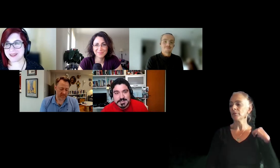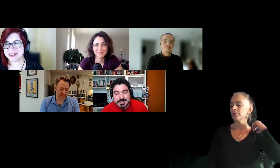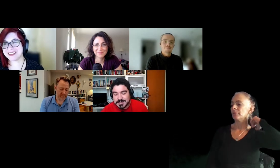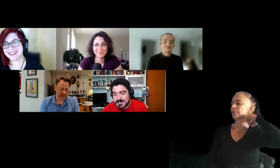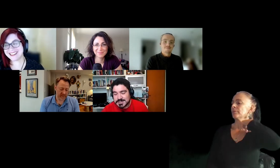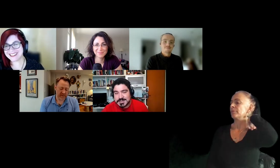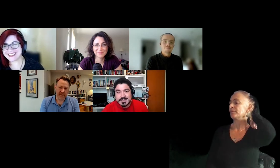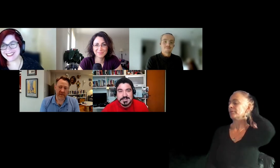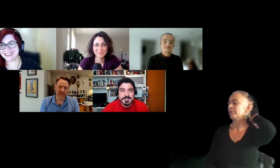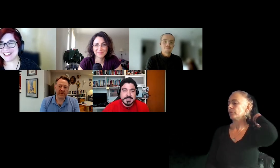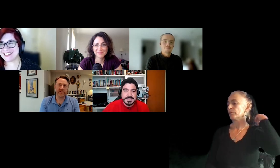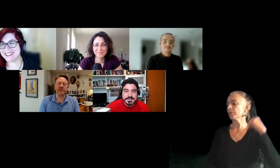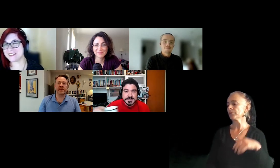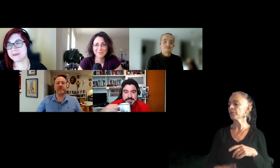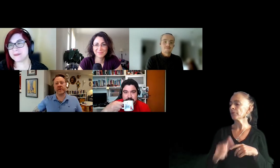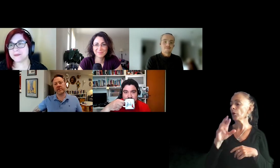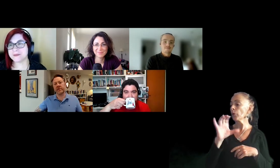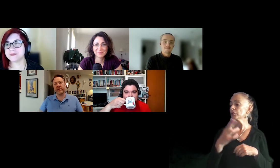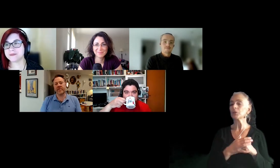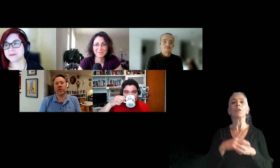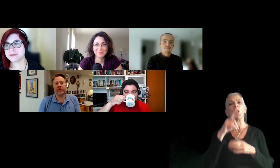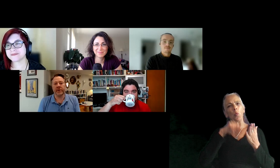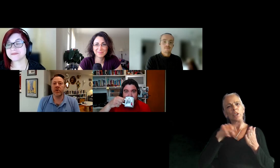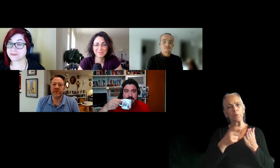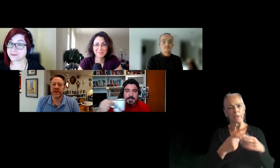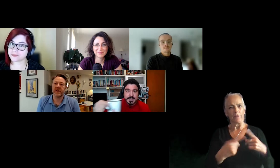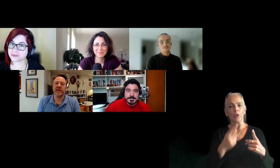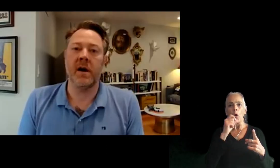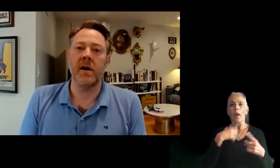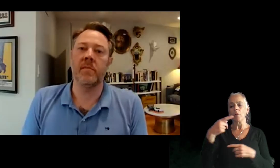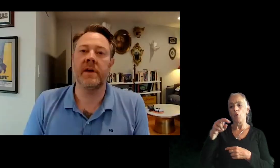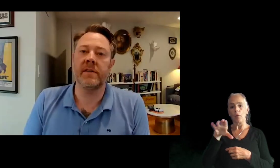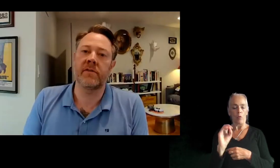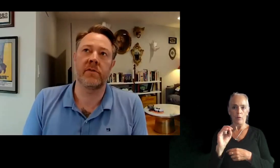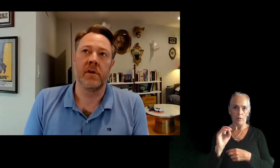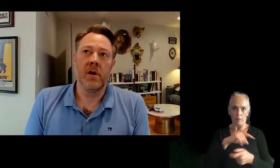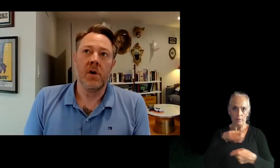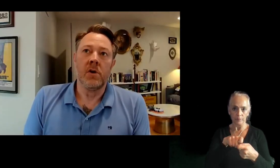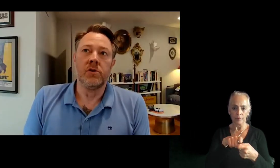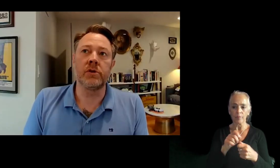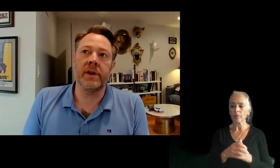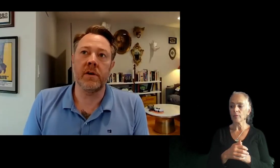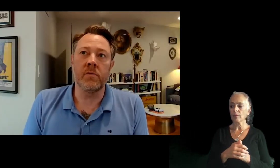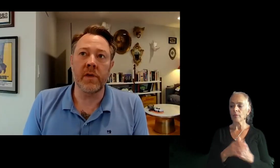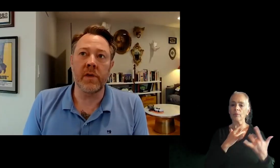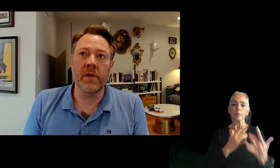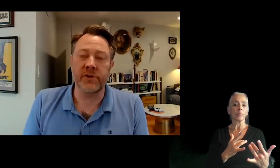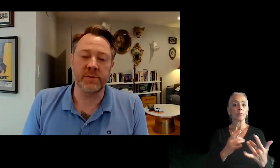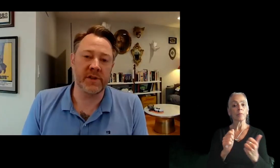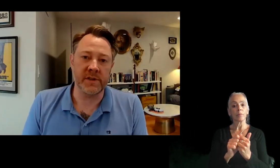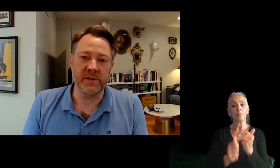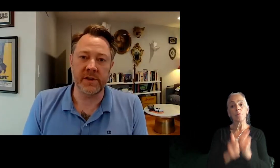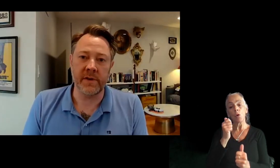you work with. Yeah, research is a little bit different. You don't really have a portfolio per se. It's usually with